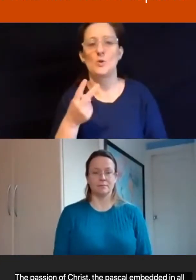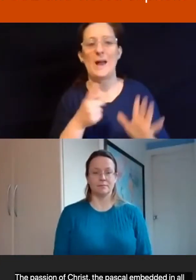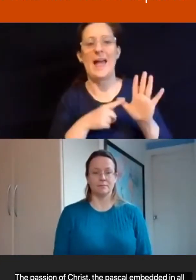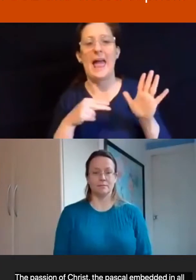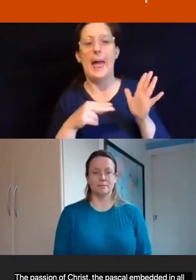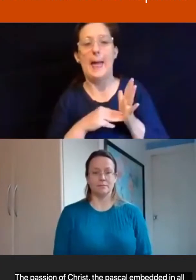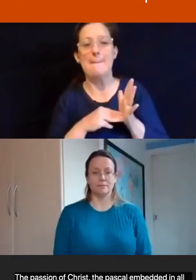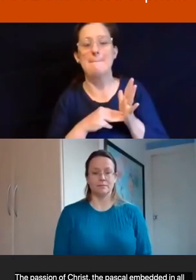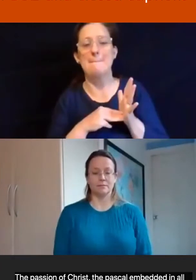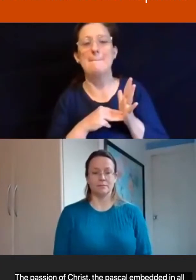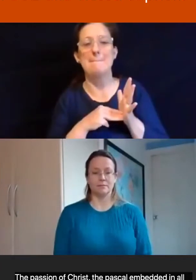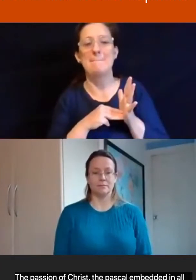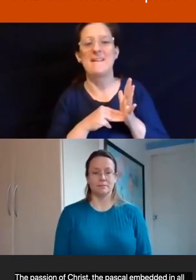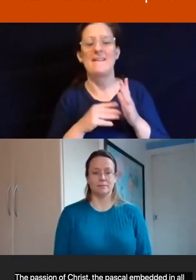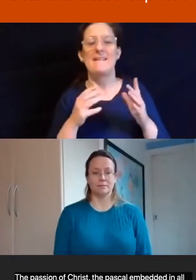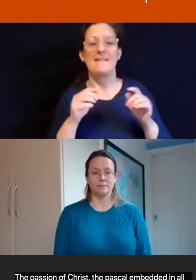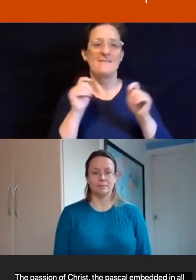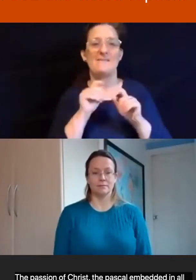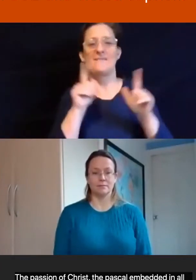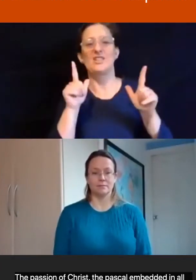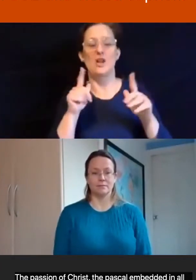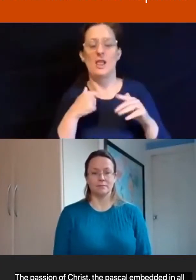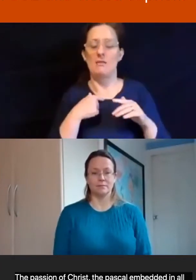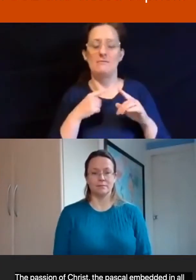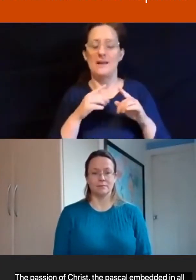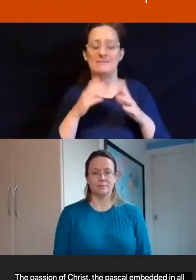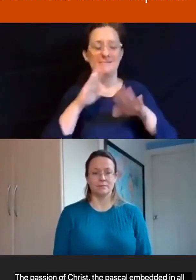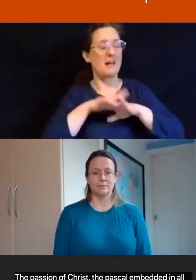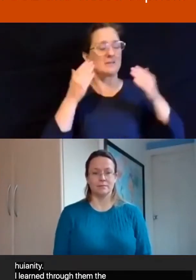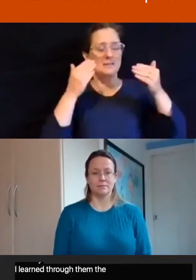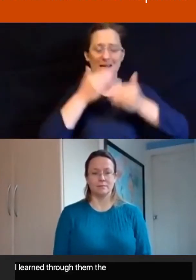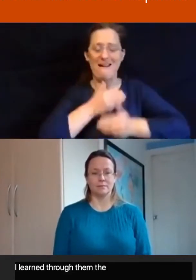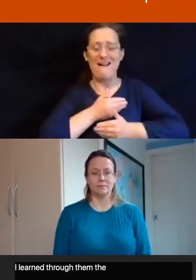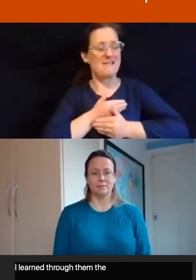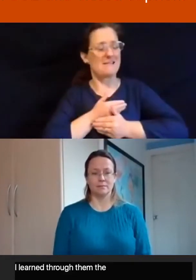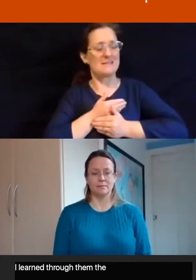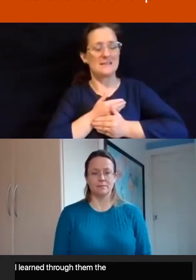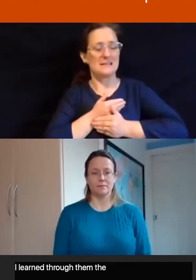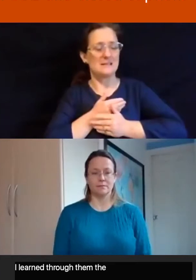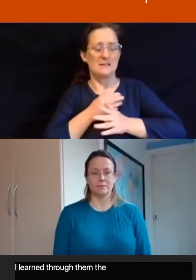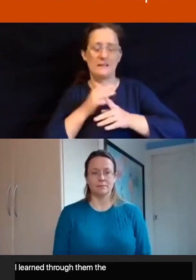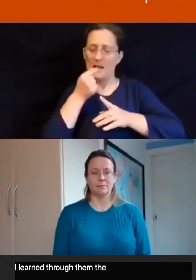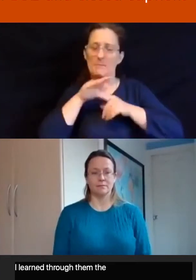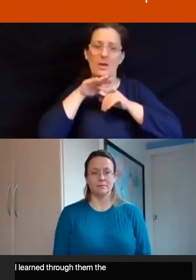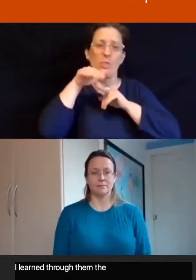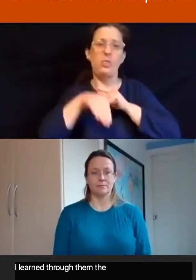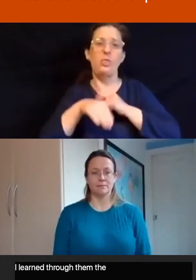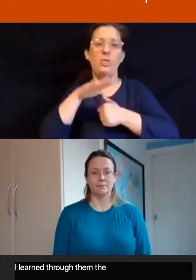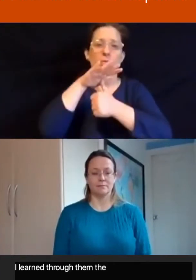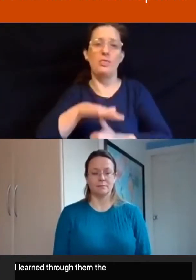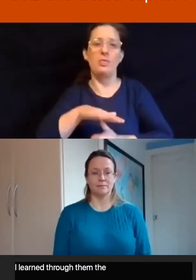That time in the darkness when we can be at our lowest, most only when our imagination has become